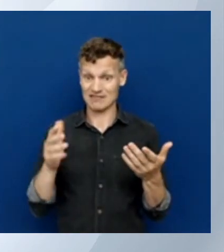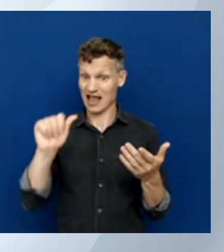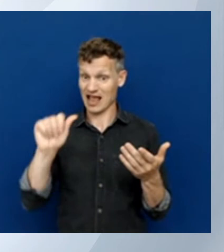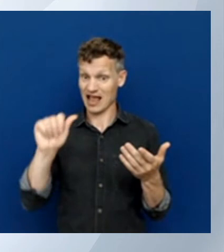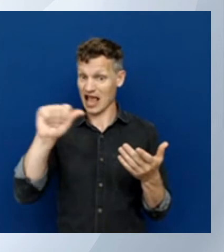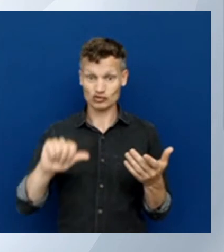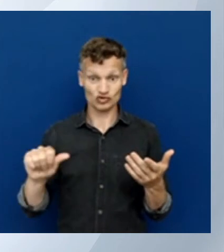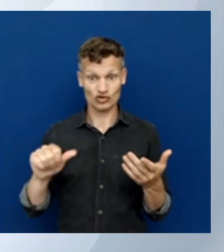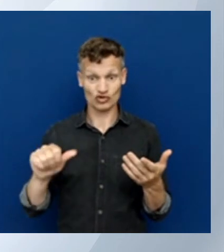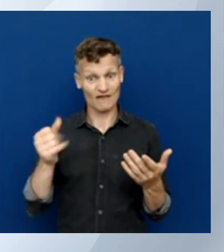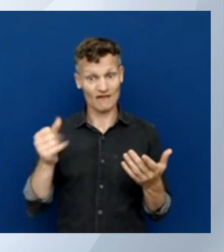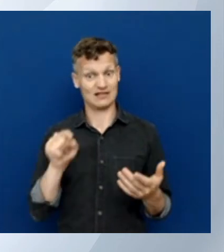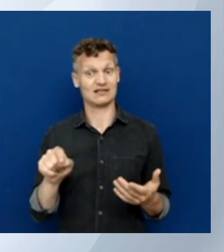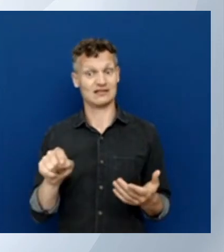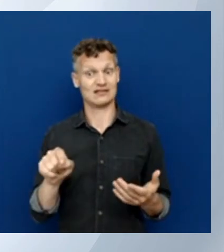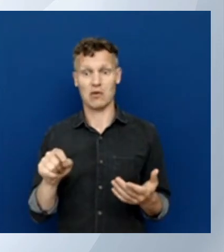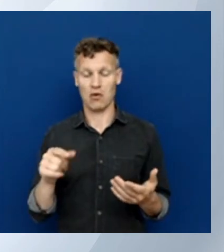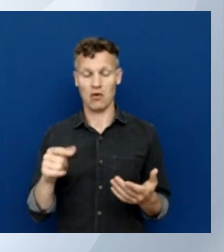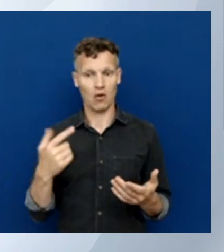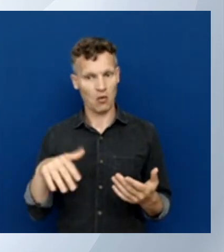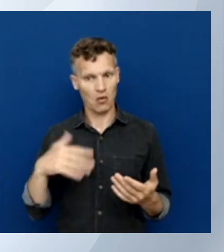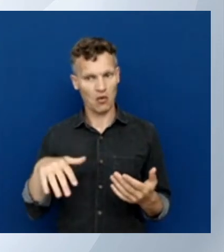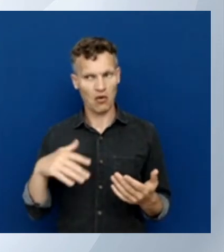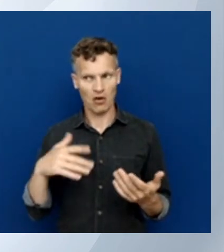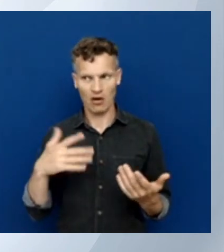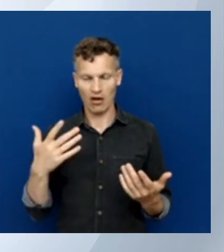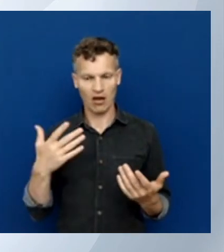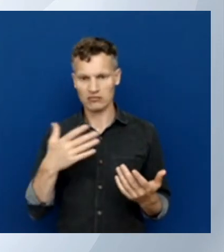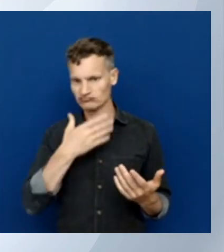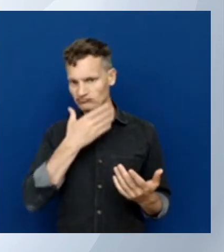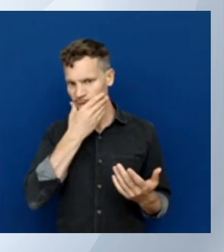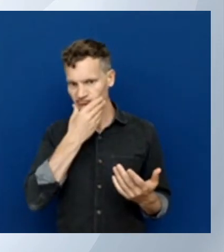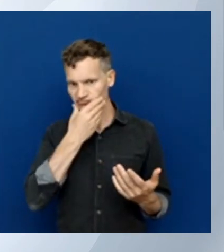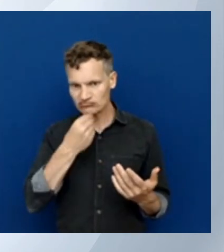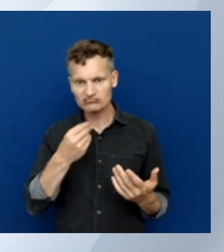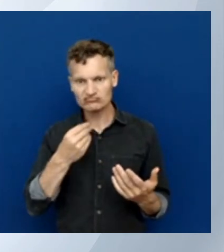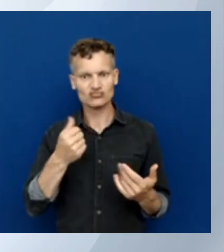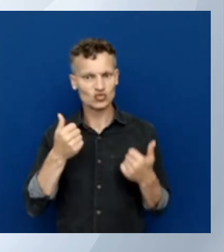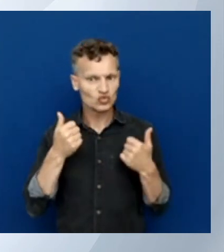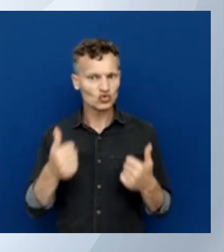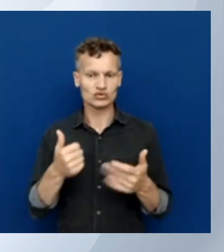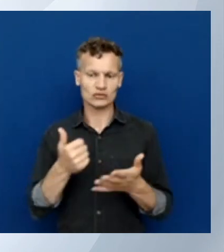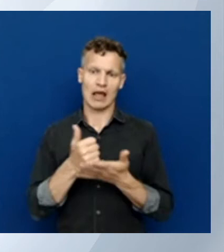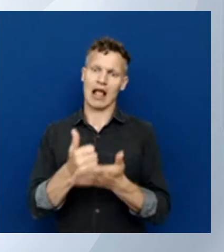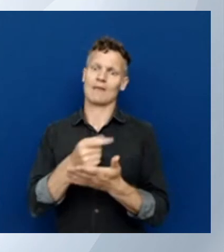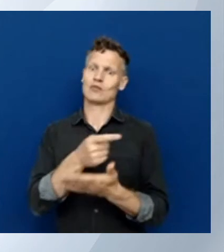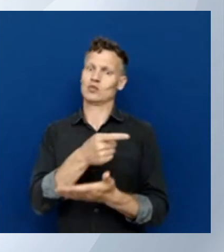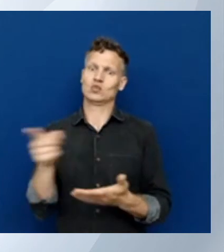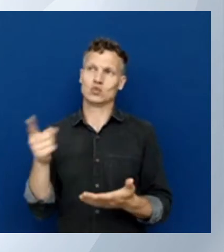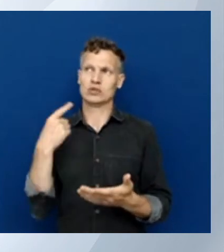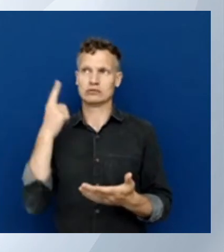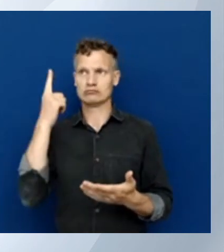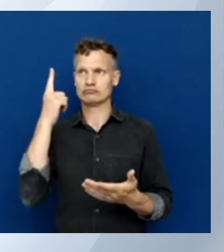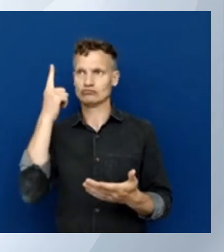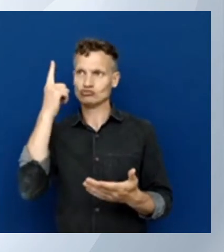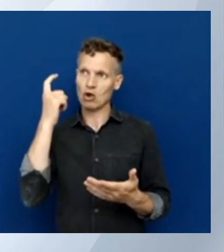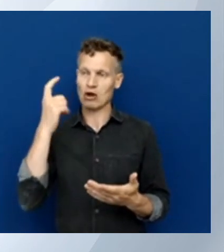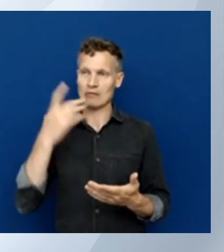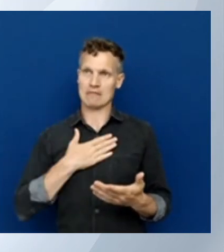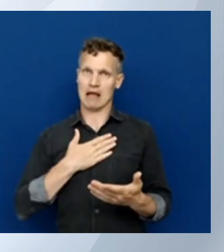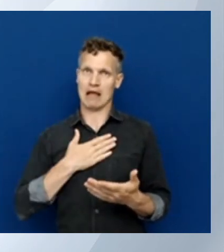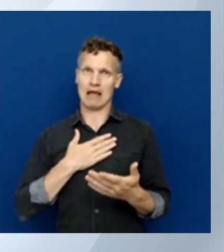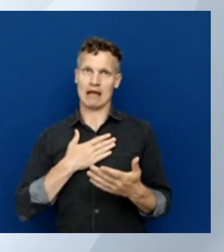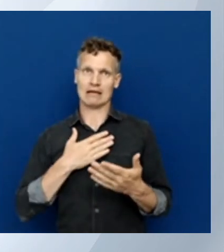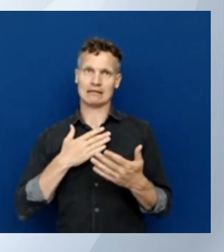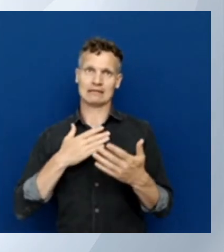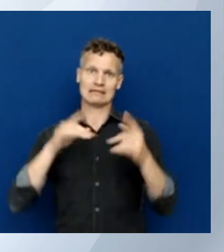this can help you when you're starting to create your own templates and if this is too much you think well I wanted to do